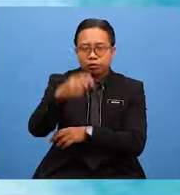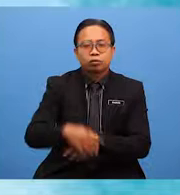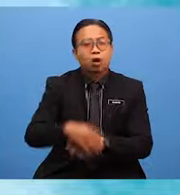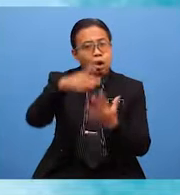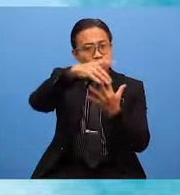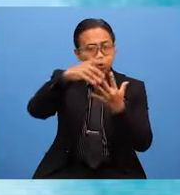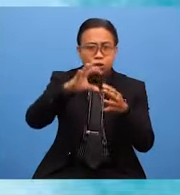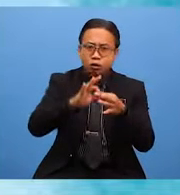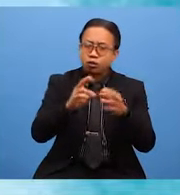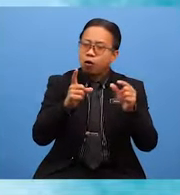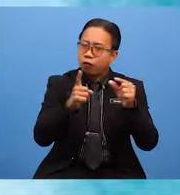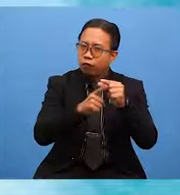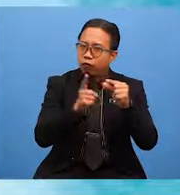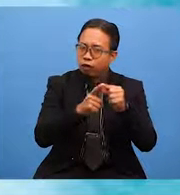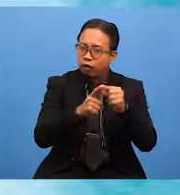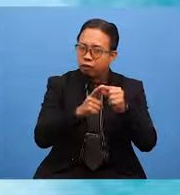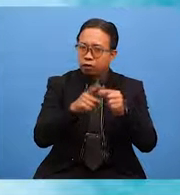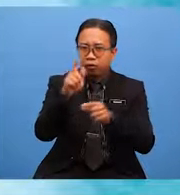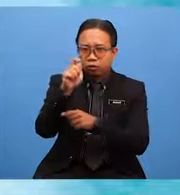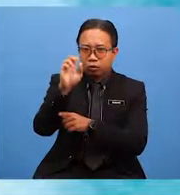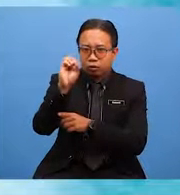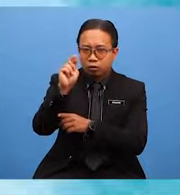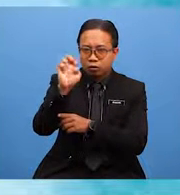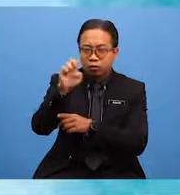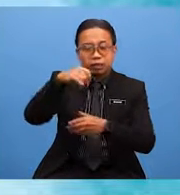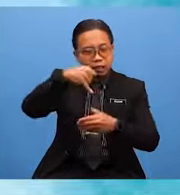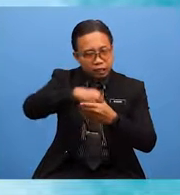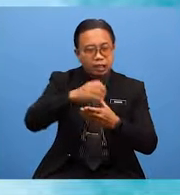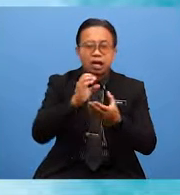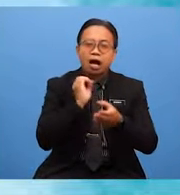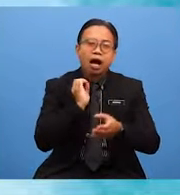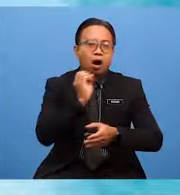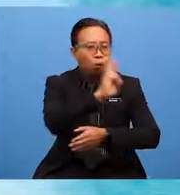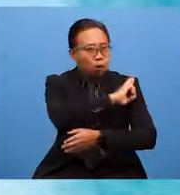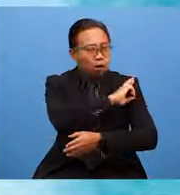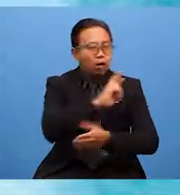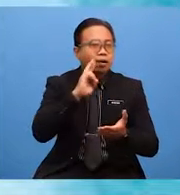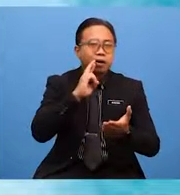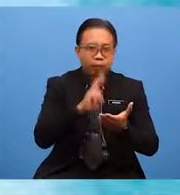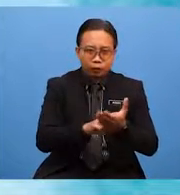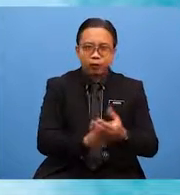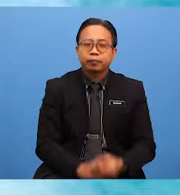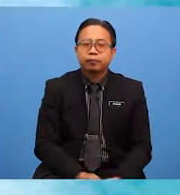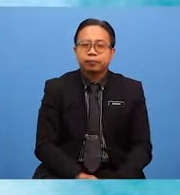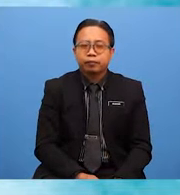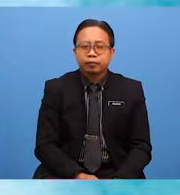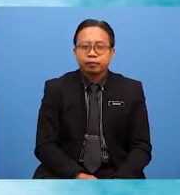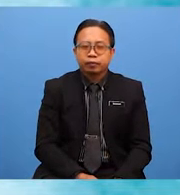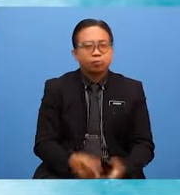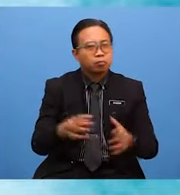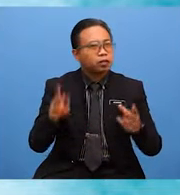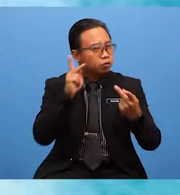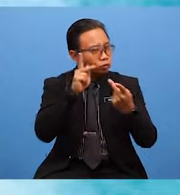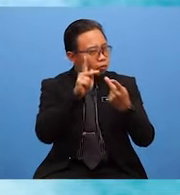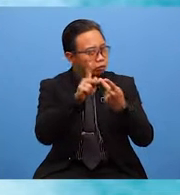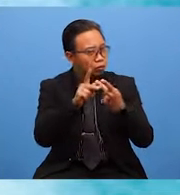the tone that we use in our report. The phrase I mean will not be suitable here.